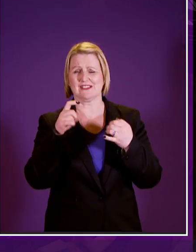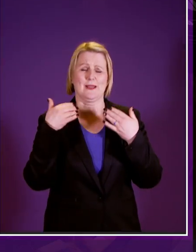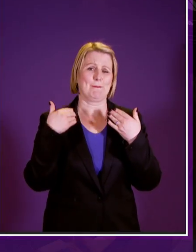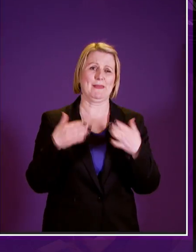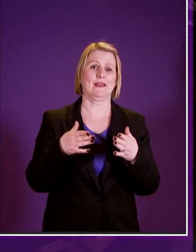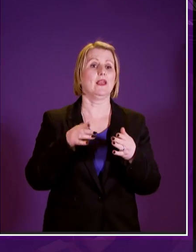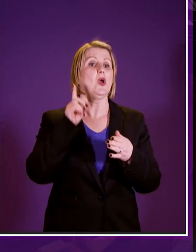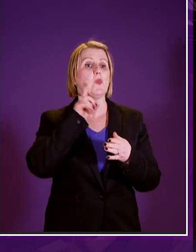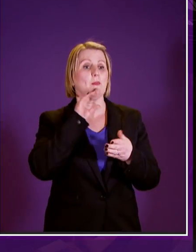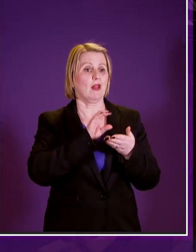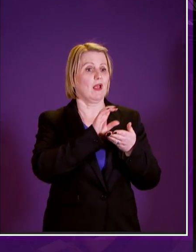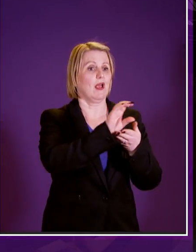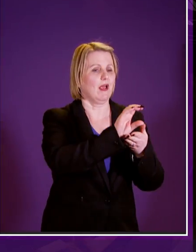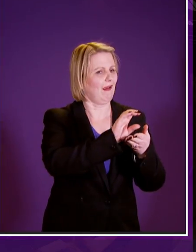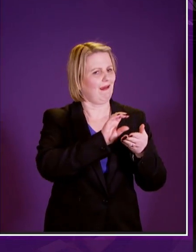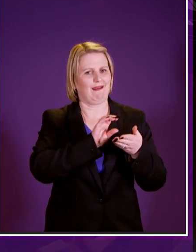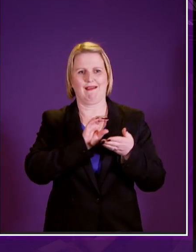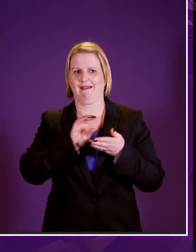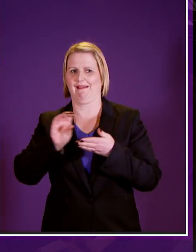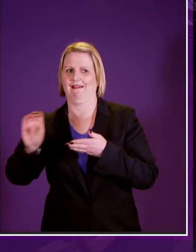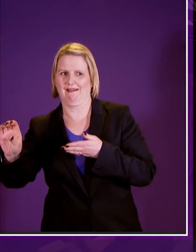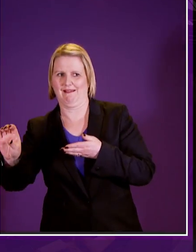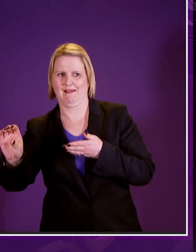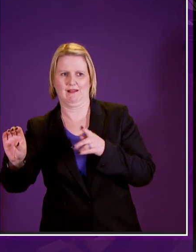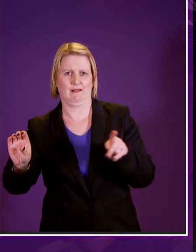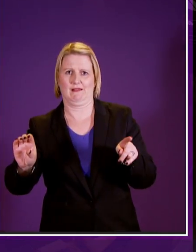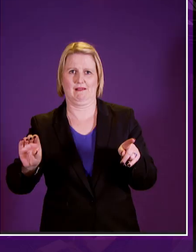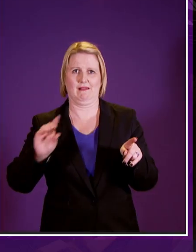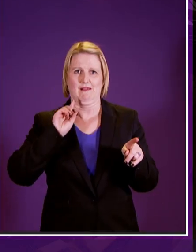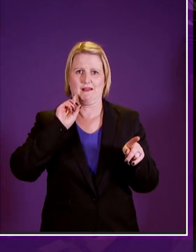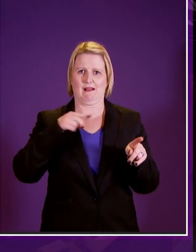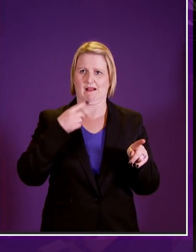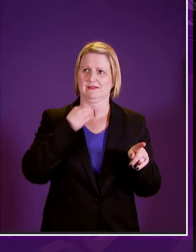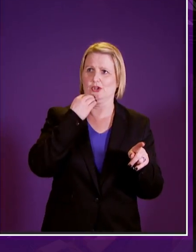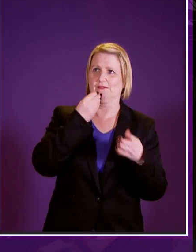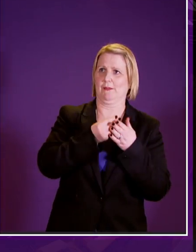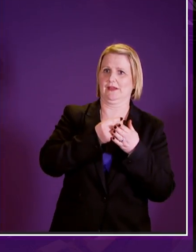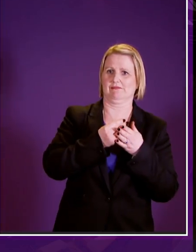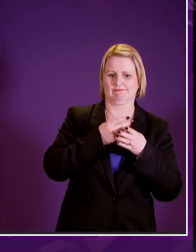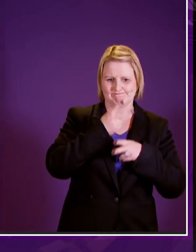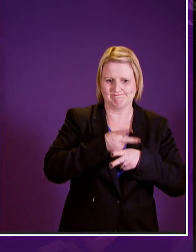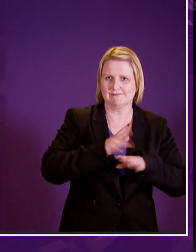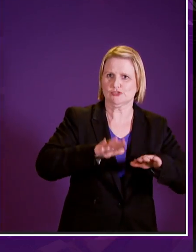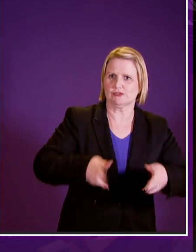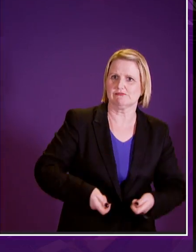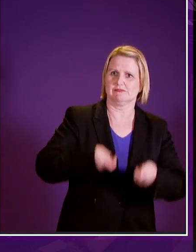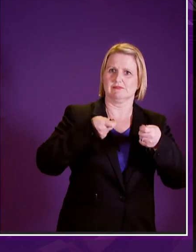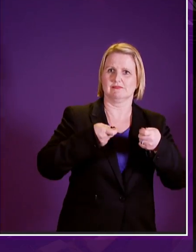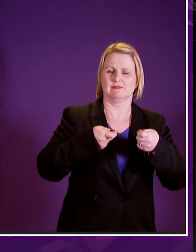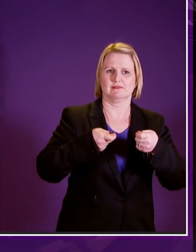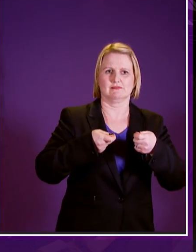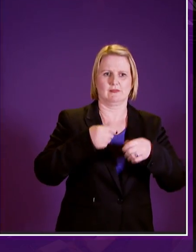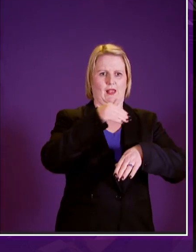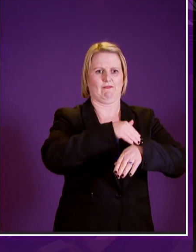from women taking funds away from raising children the impact is that children are less likely to go to school